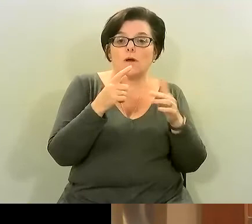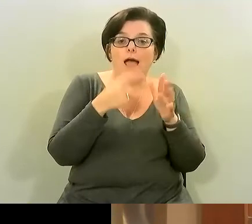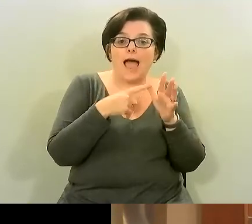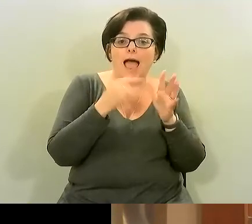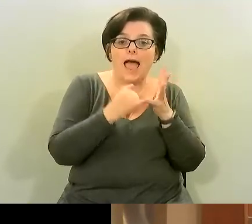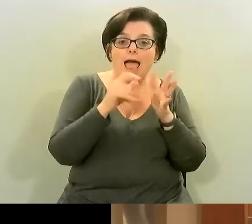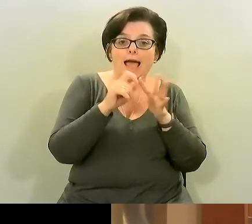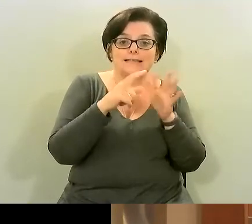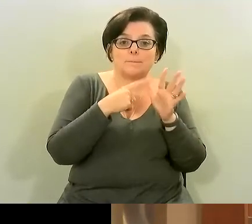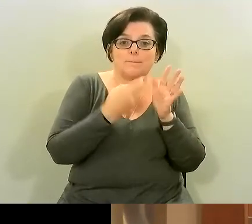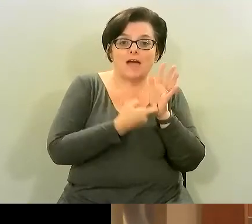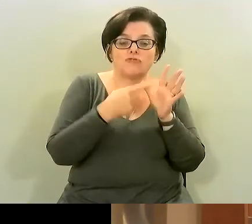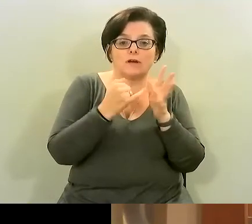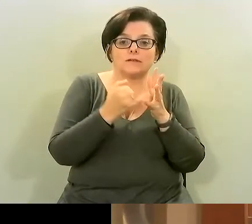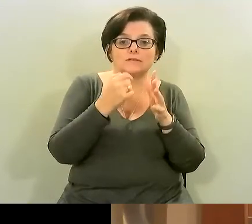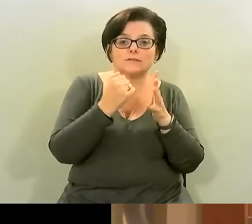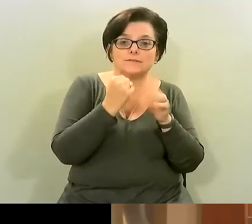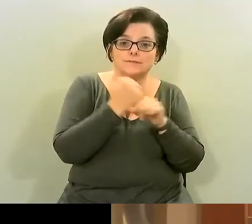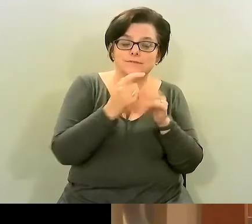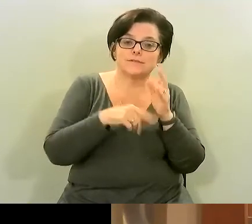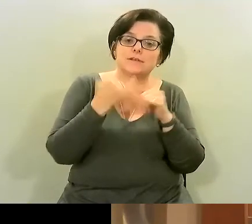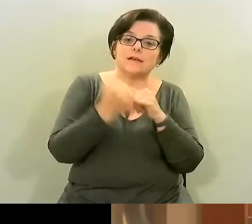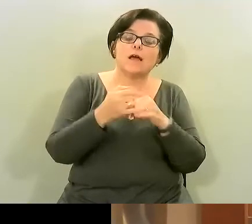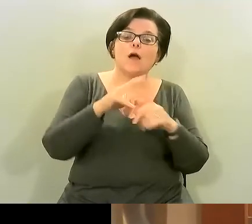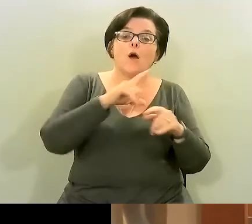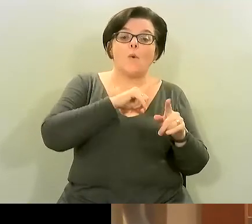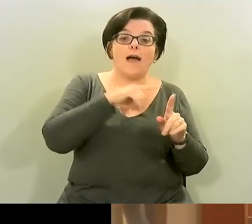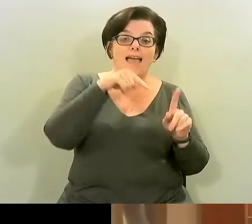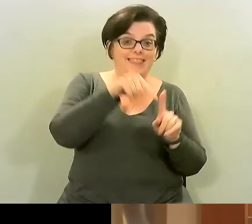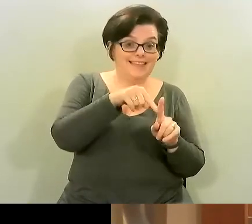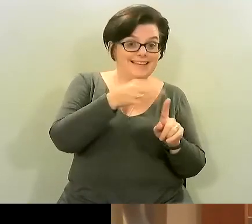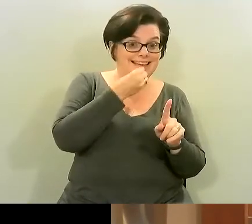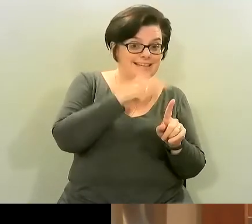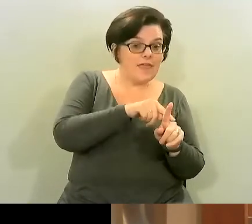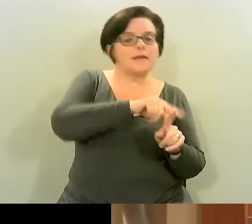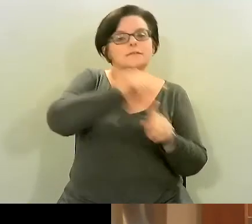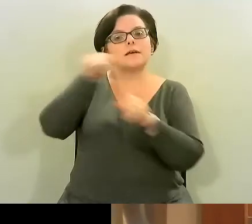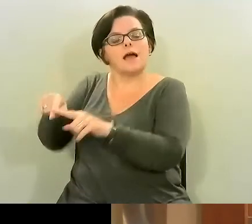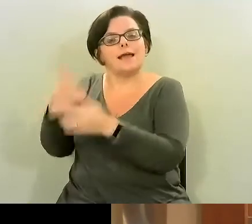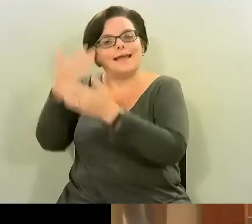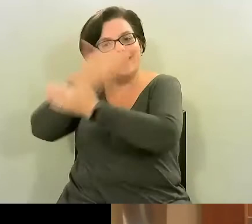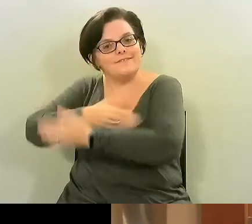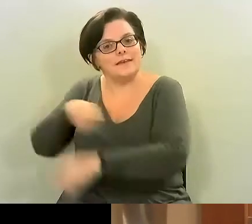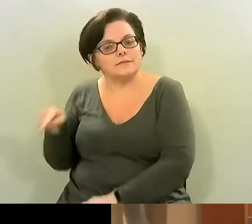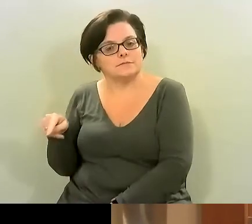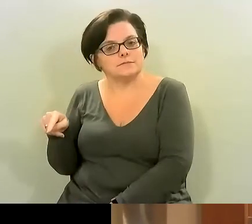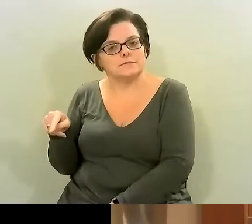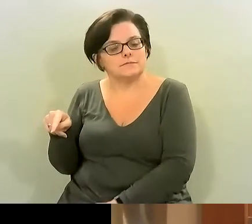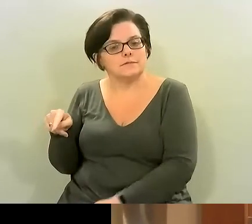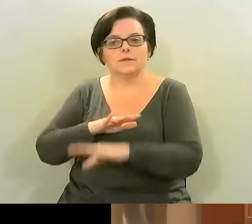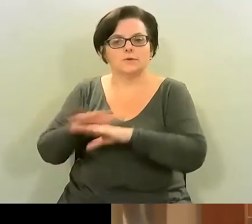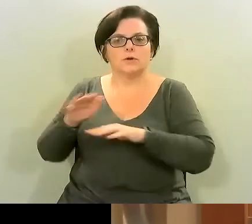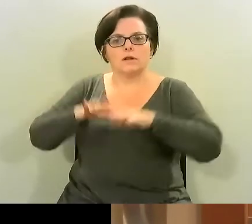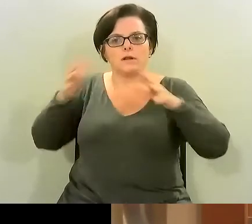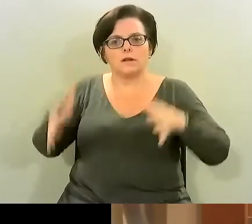have that at dinner time as they're starting to get ready for for bed so have that for dinner instead of make a frittata or